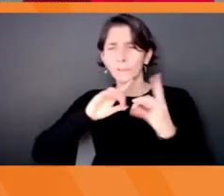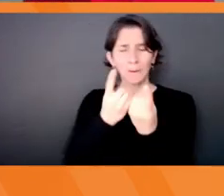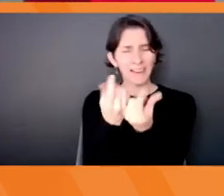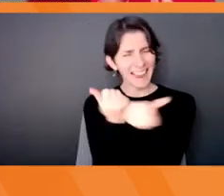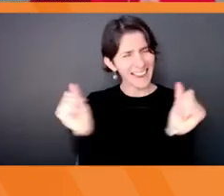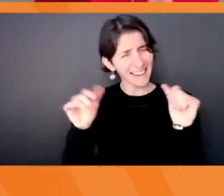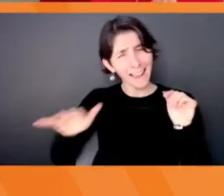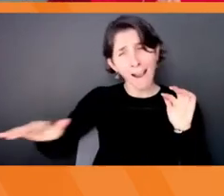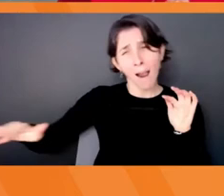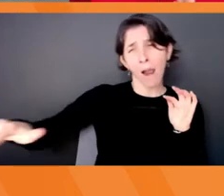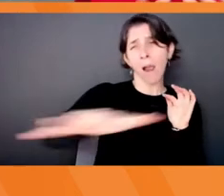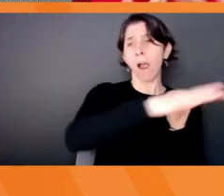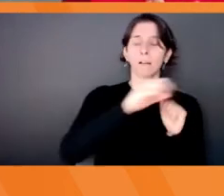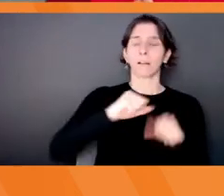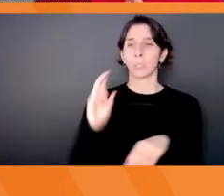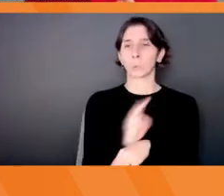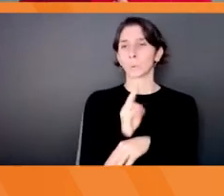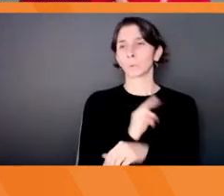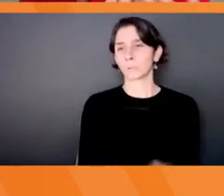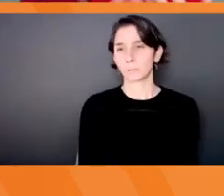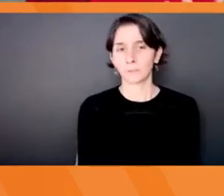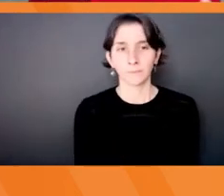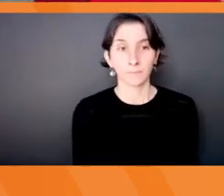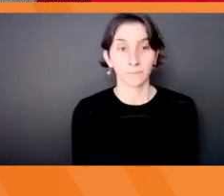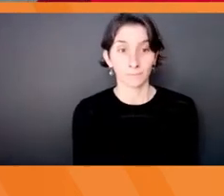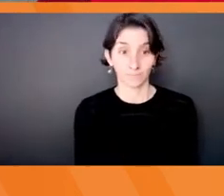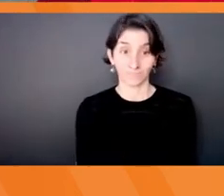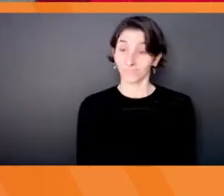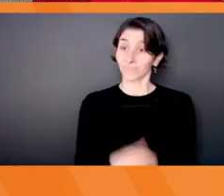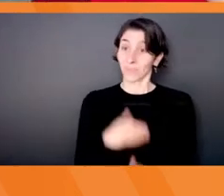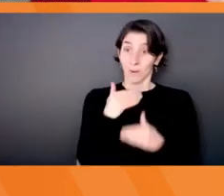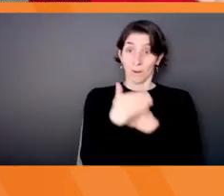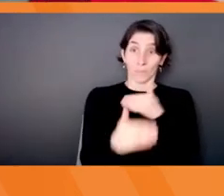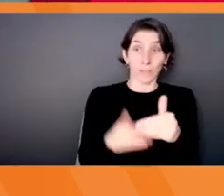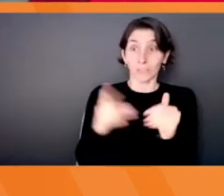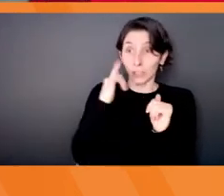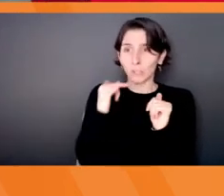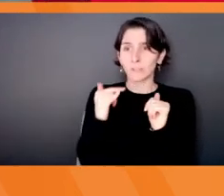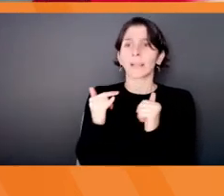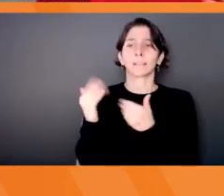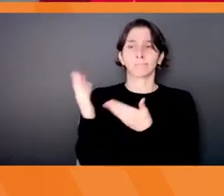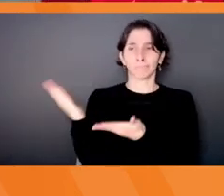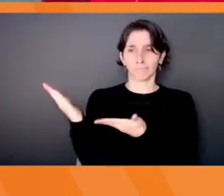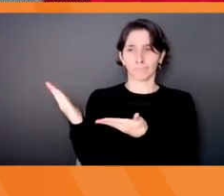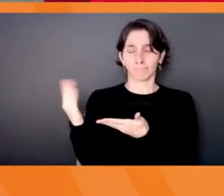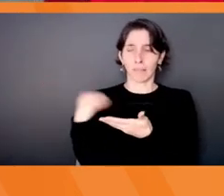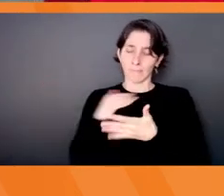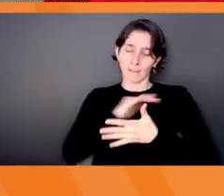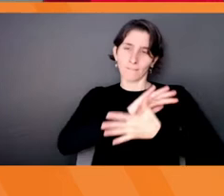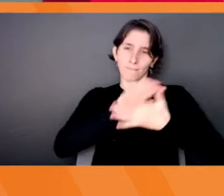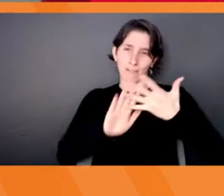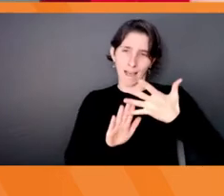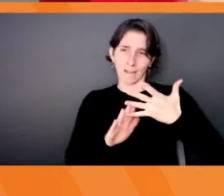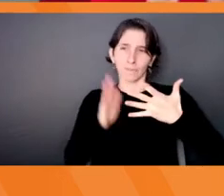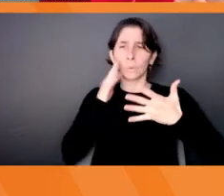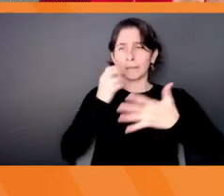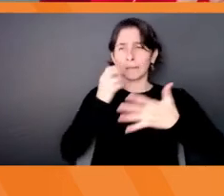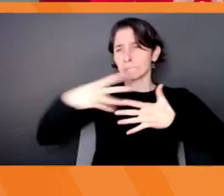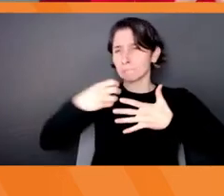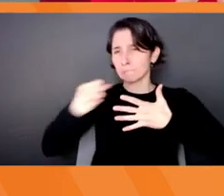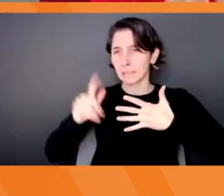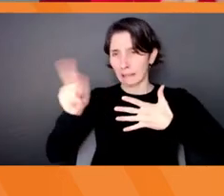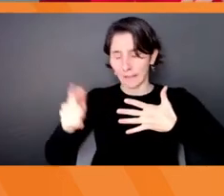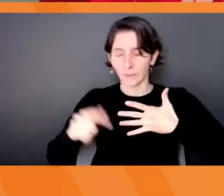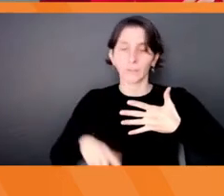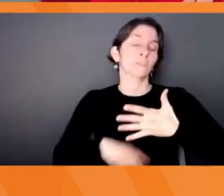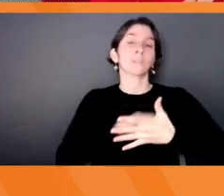And this is what I like to say is the innovation process. So you start with, there's five parts to it, and we'll unpack this later on, but you start and